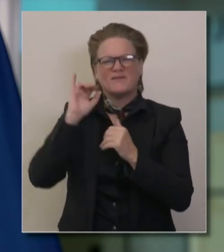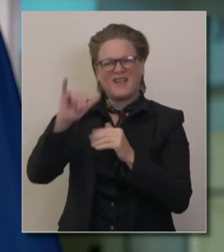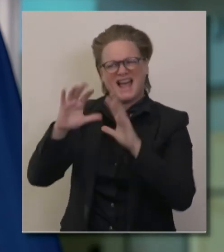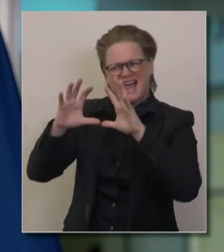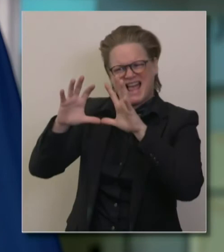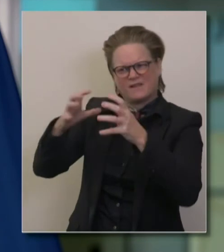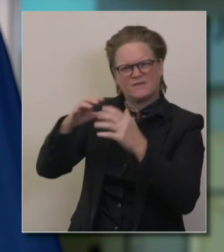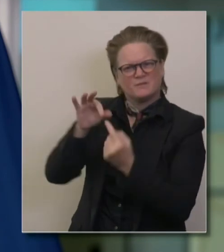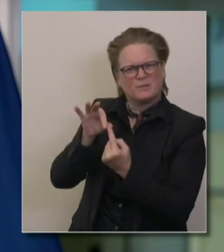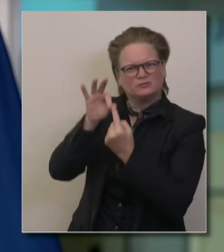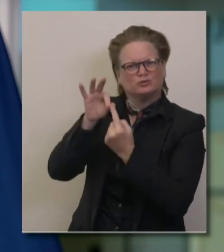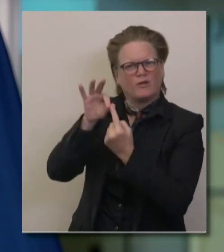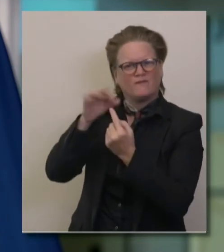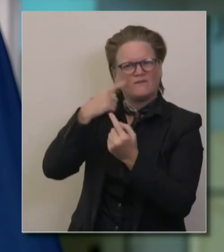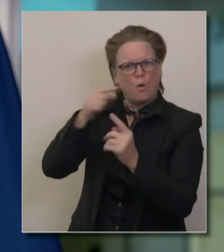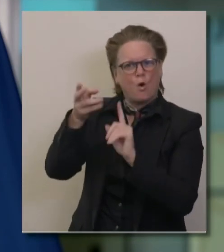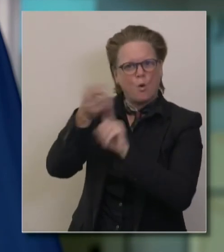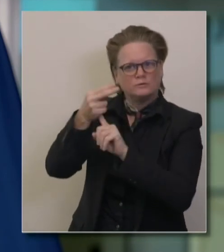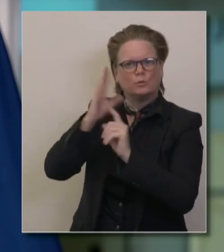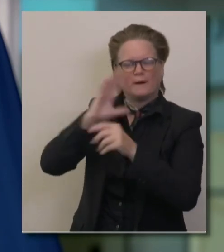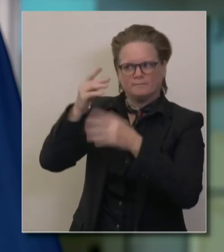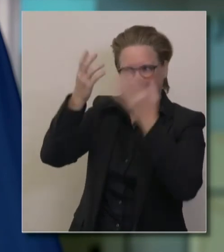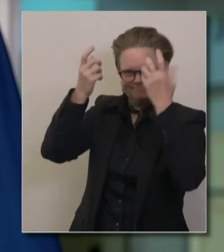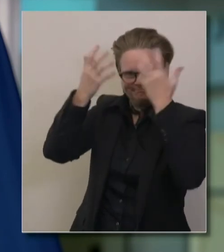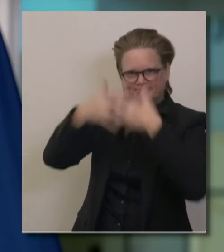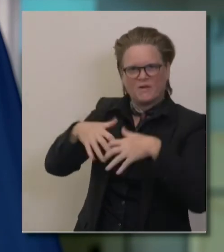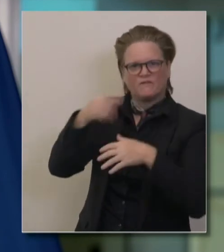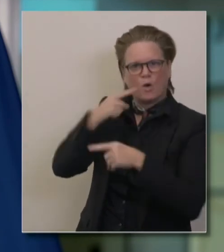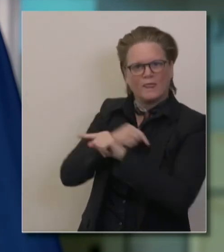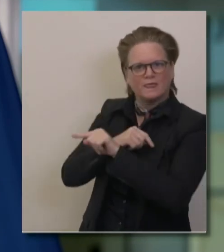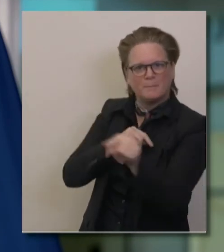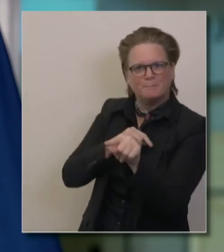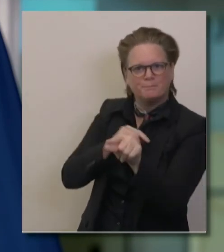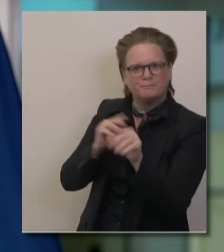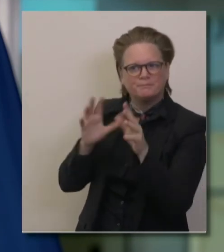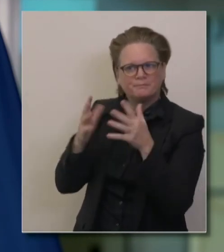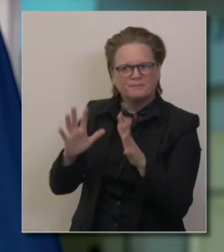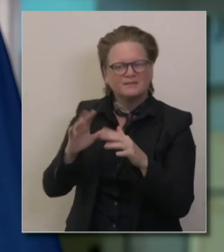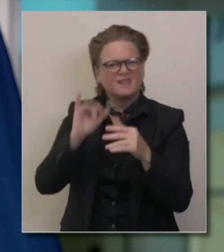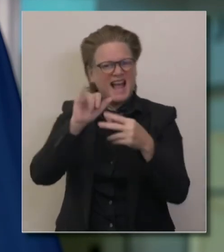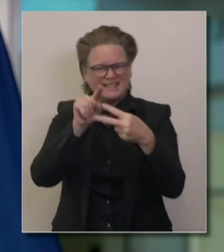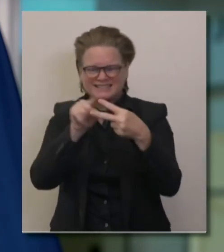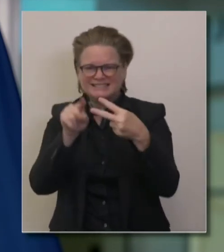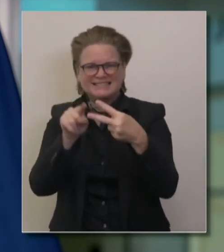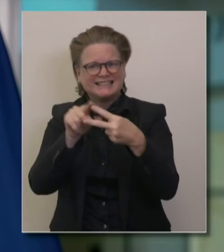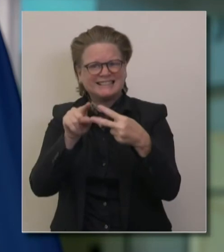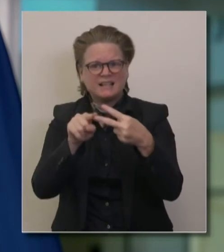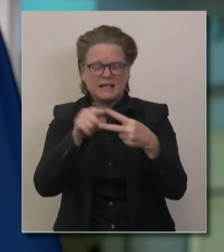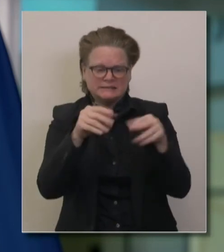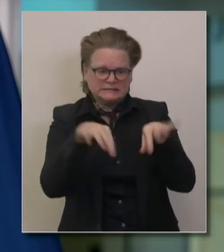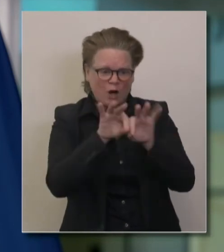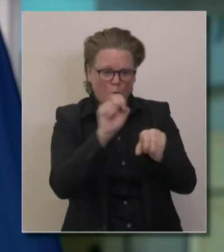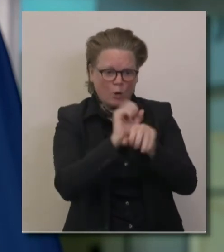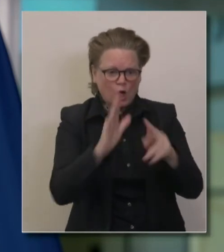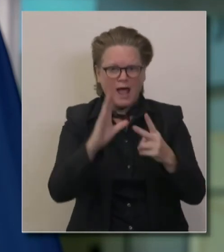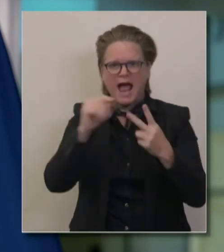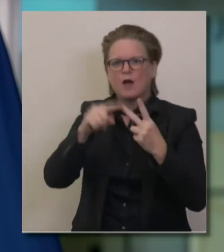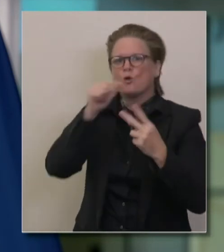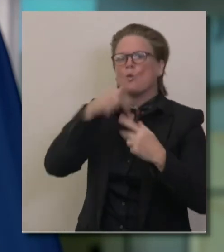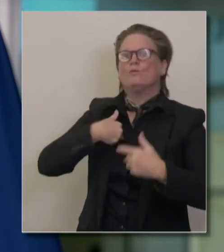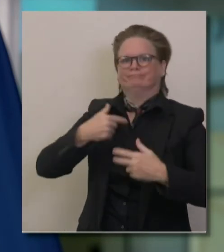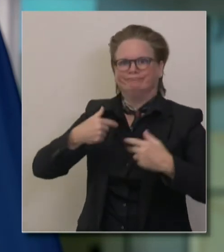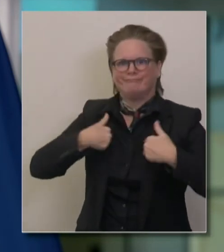to do that effectively so we can reduce transmission. So in those two cases, we know that hotels and the travel industry will be functioning